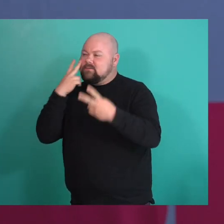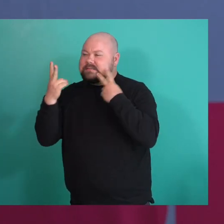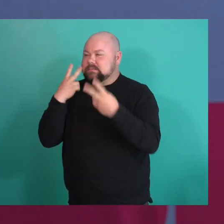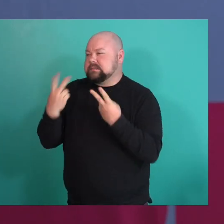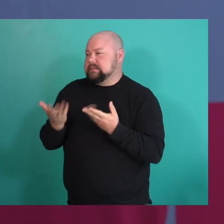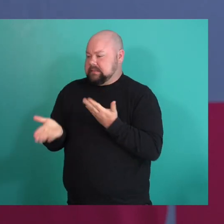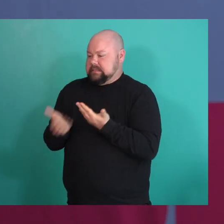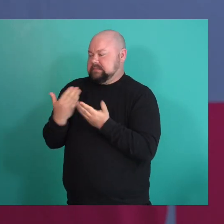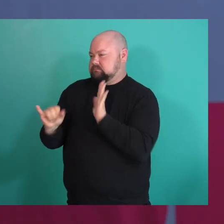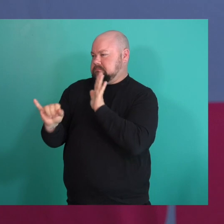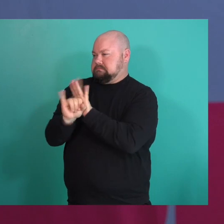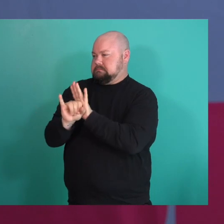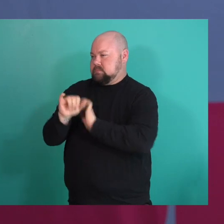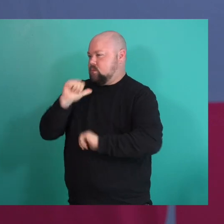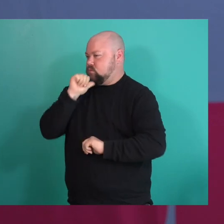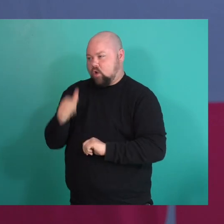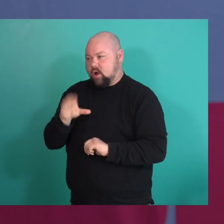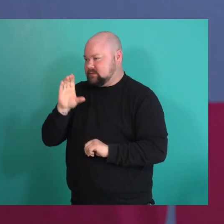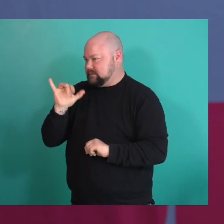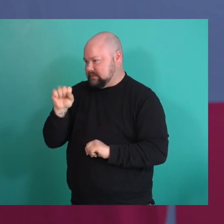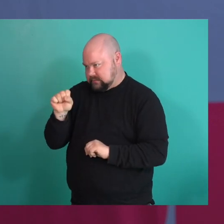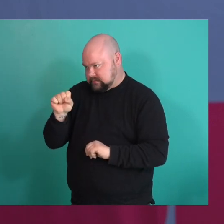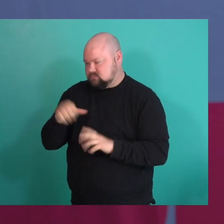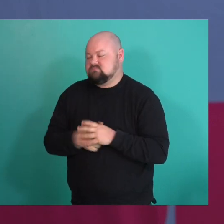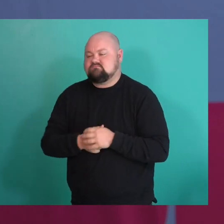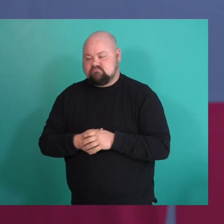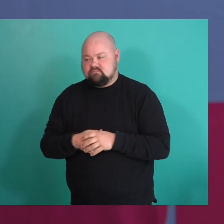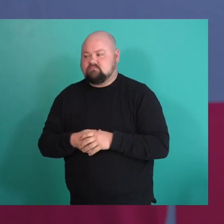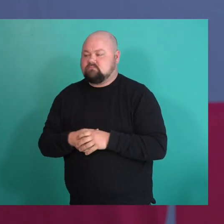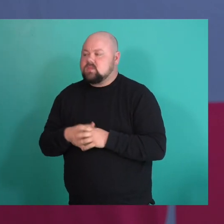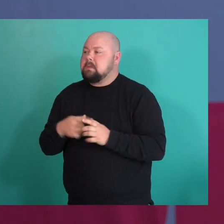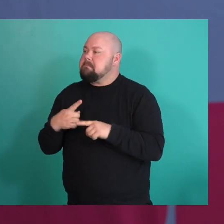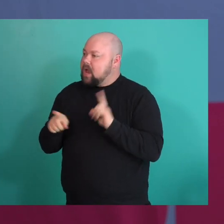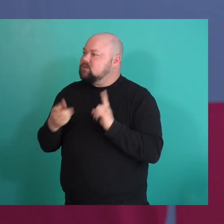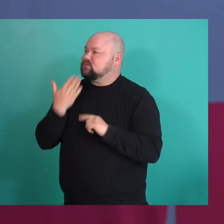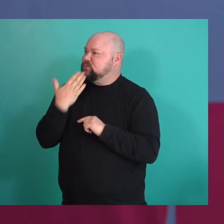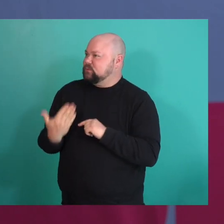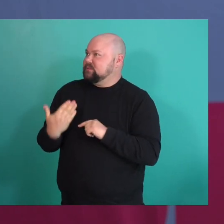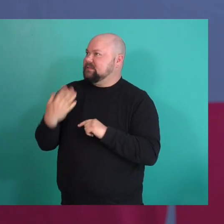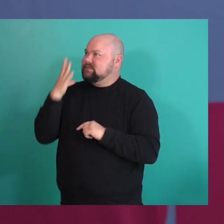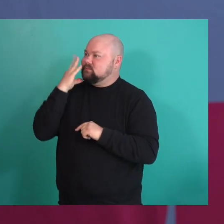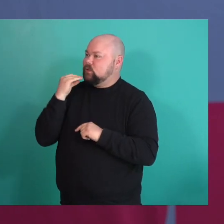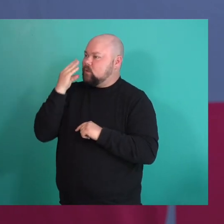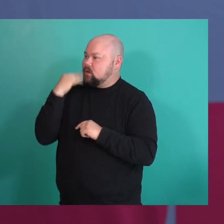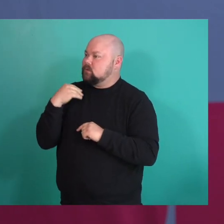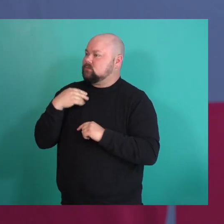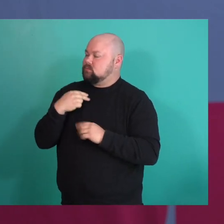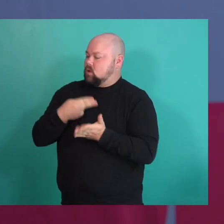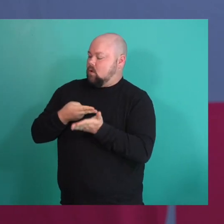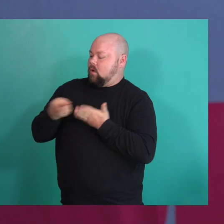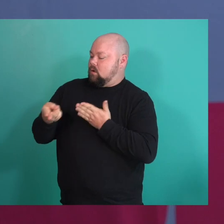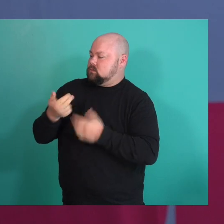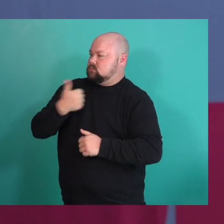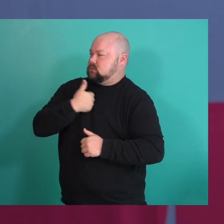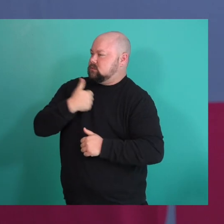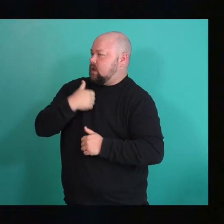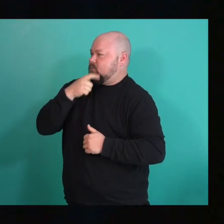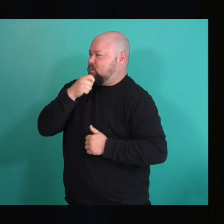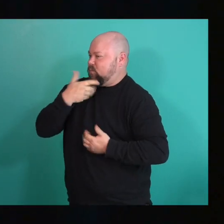-cis. Um, yeah. So I think it's just like been good for me to be honest about that. Yeah.